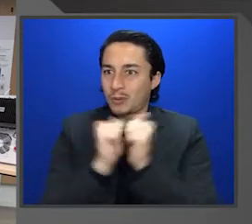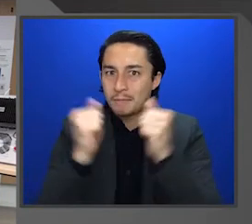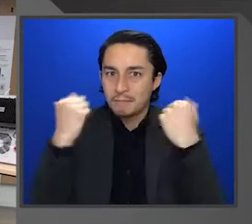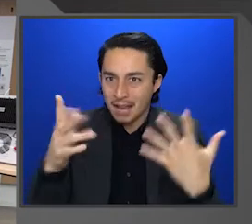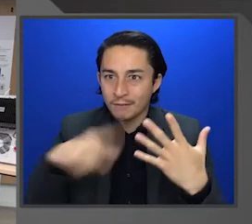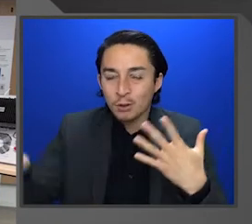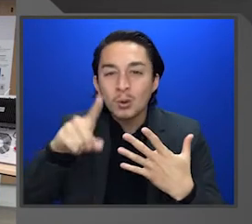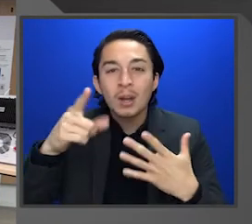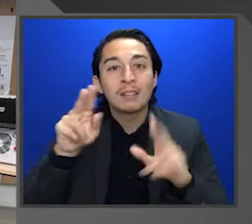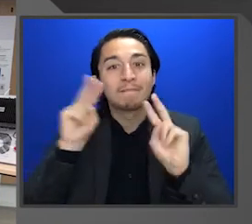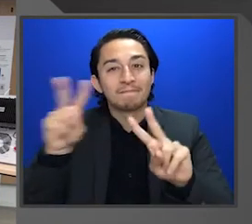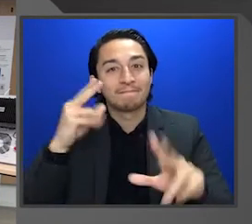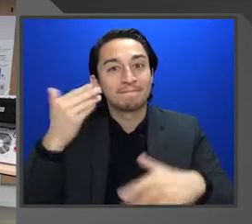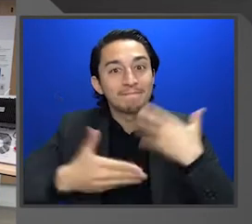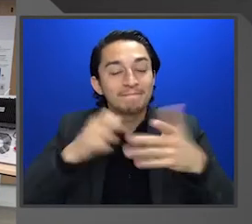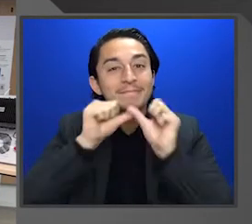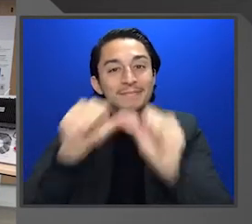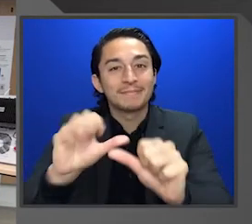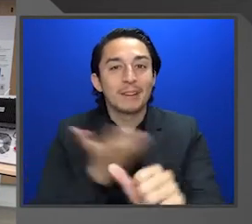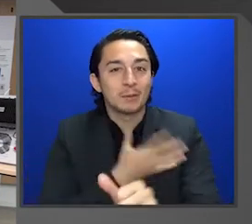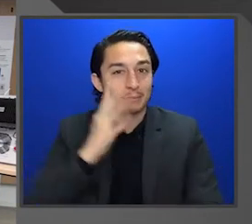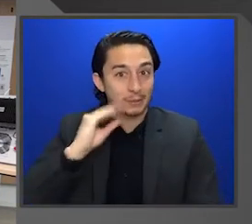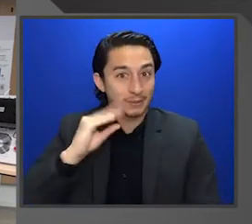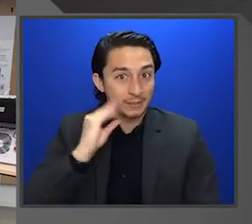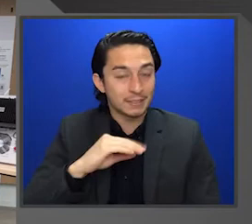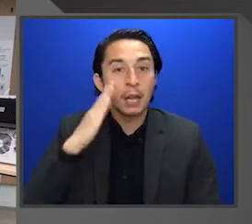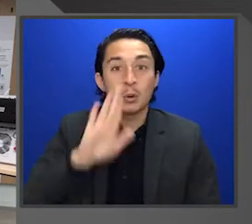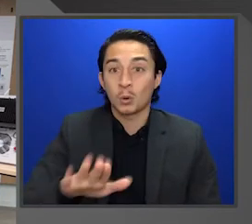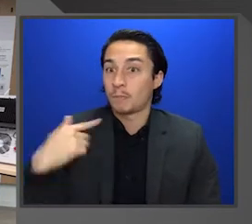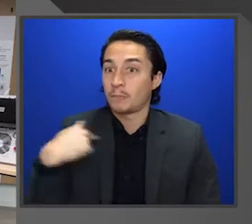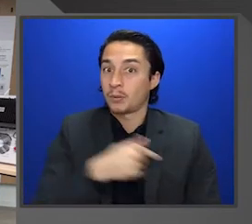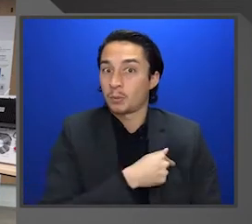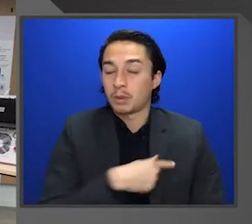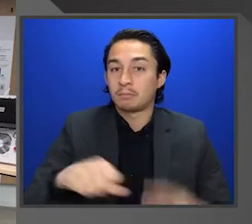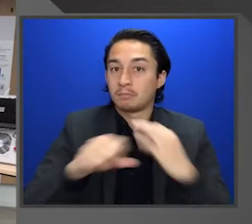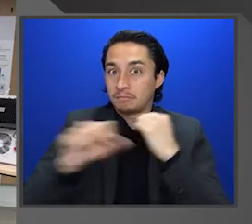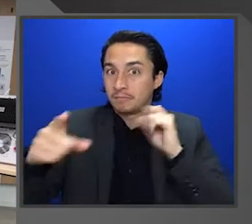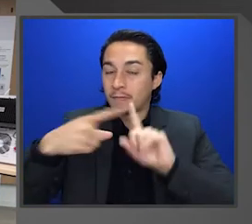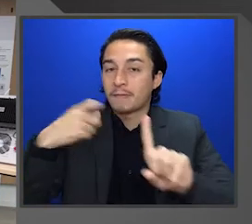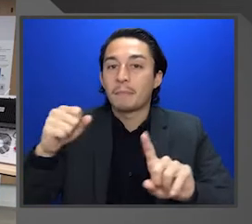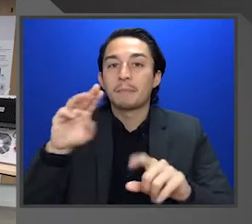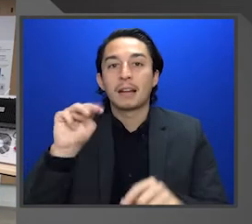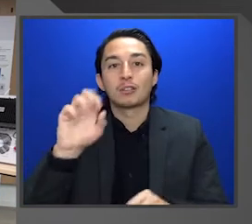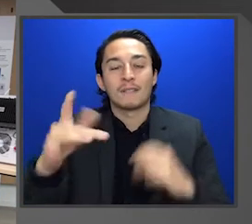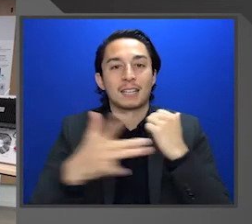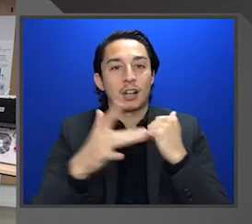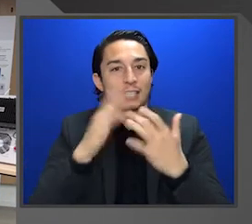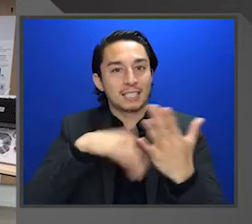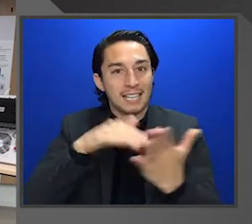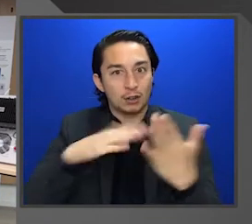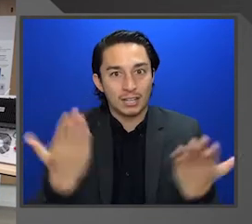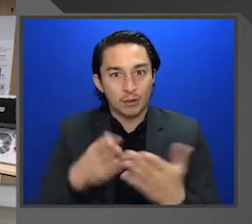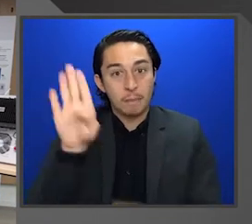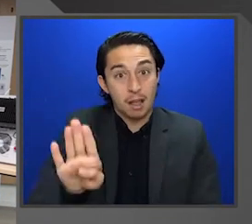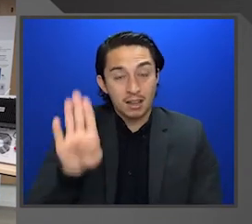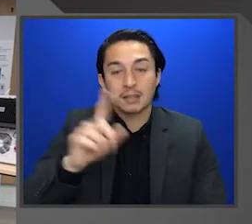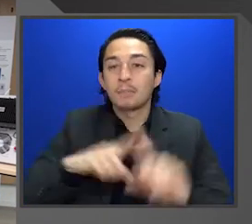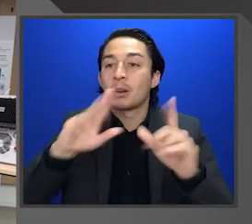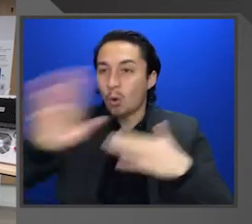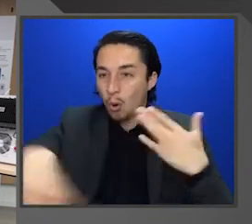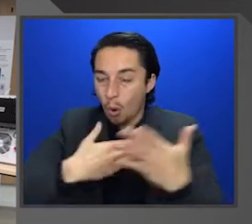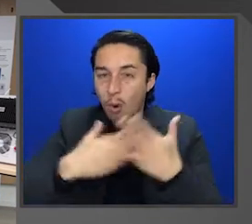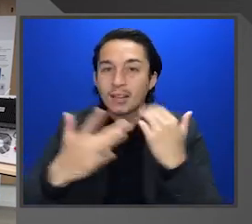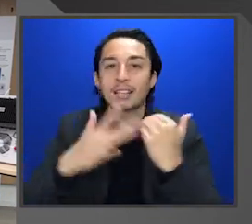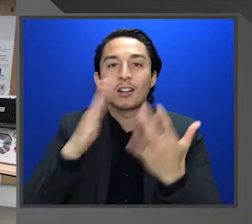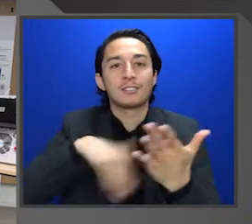forward to continuing that experience. As you know, we've been broadcasting from the Microsoft Technology Center here in Boston, but all of our technology